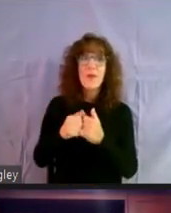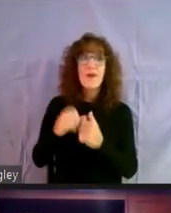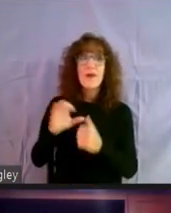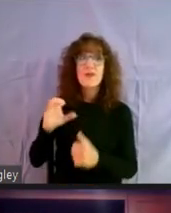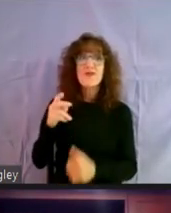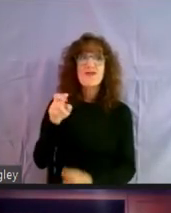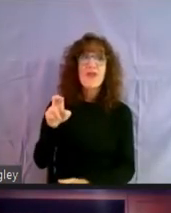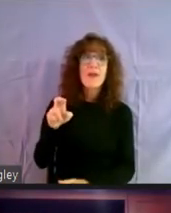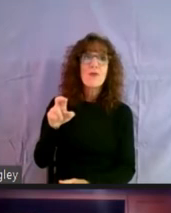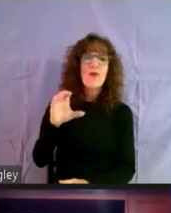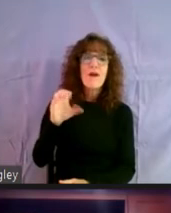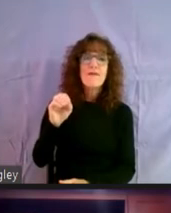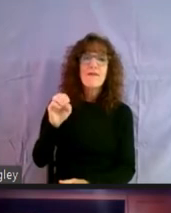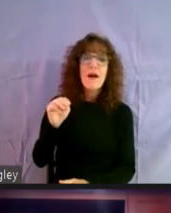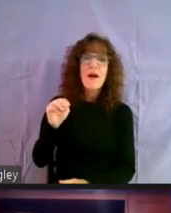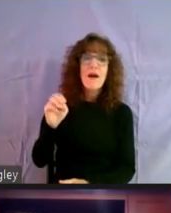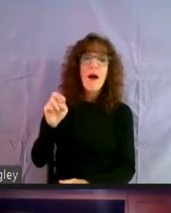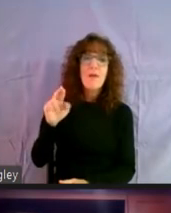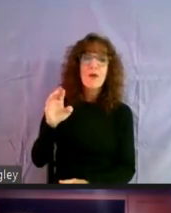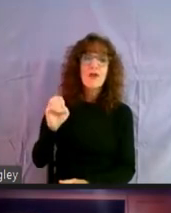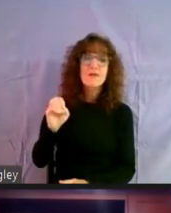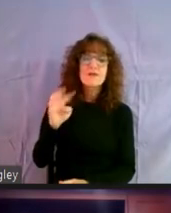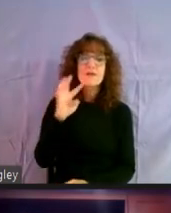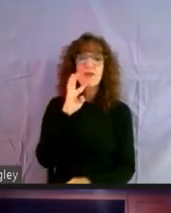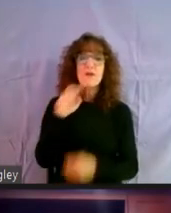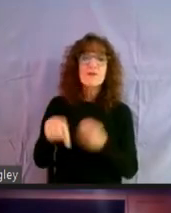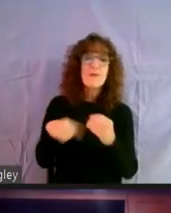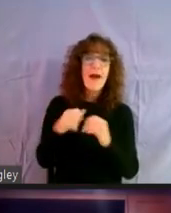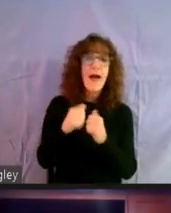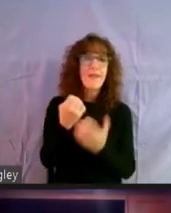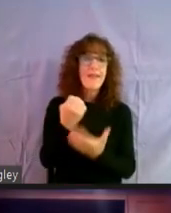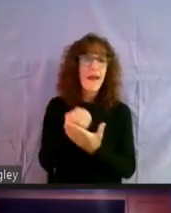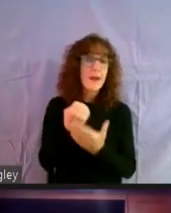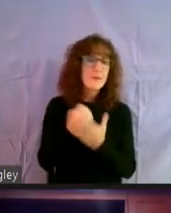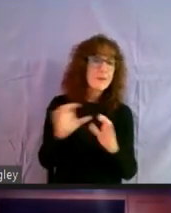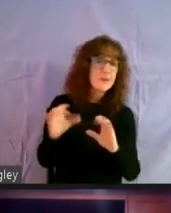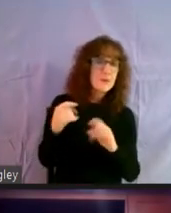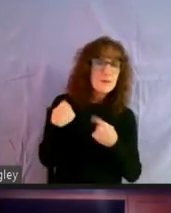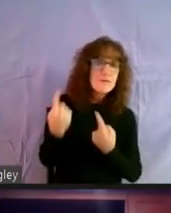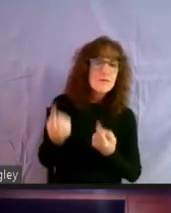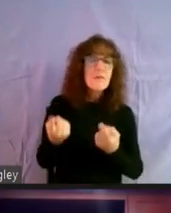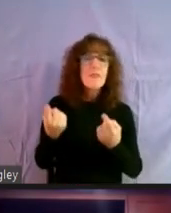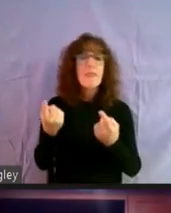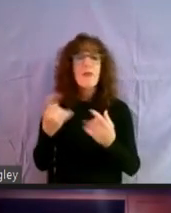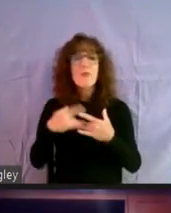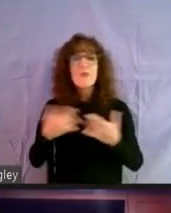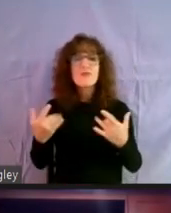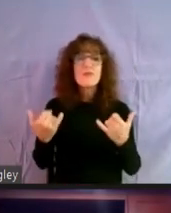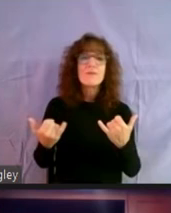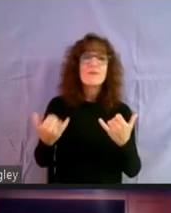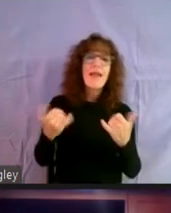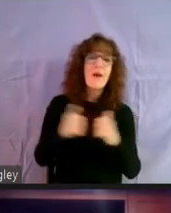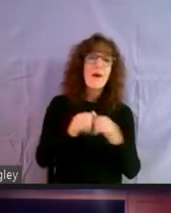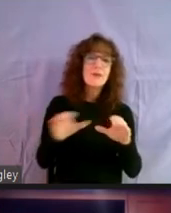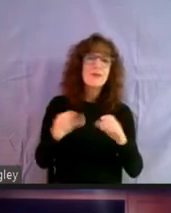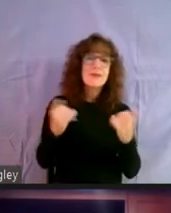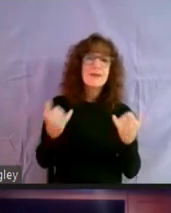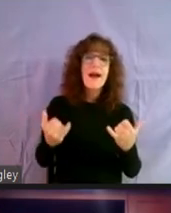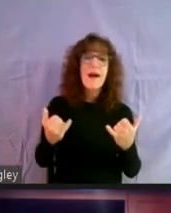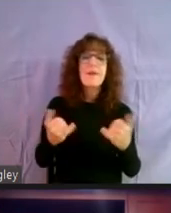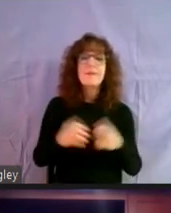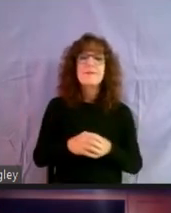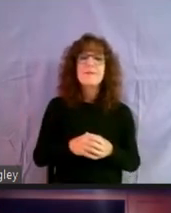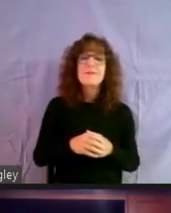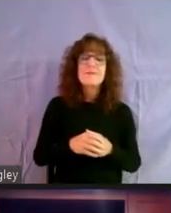Commerce and they had an economist talking about how the economy had been doing and how we stand now. And, and, um,